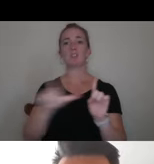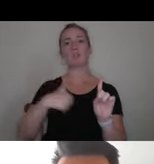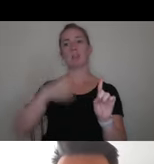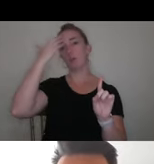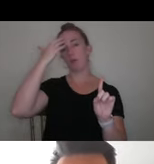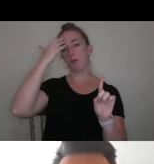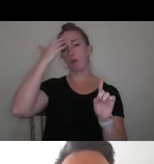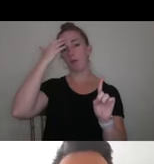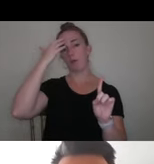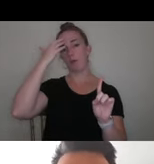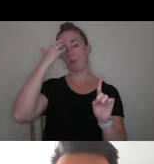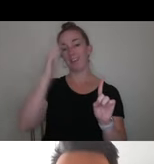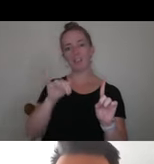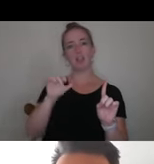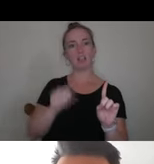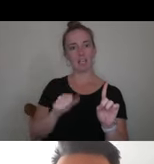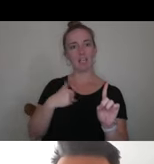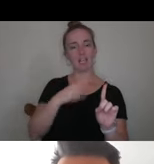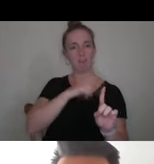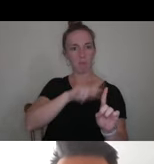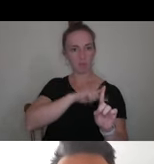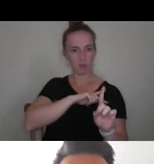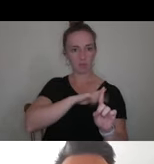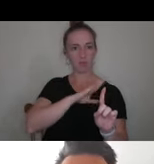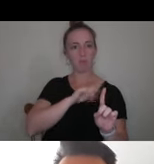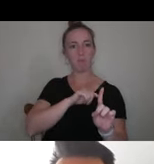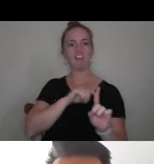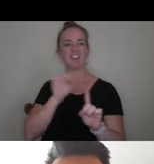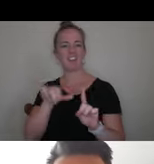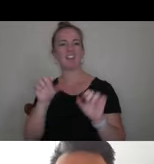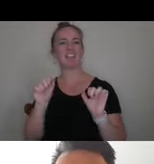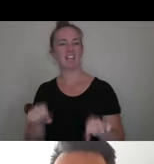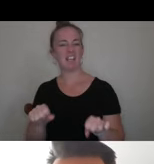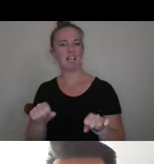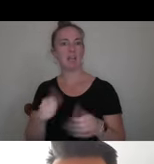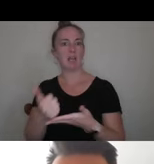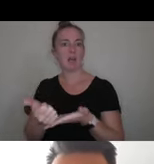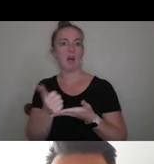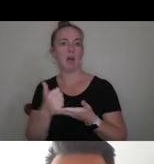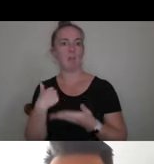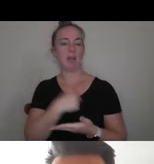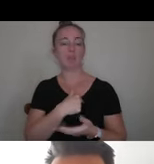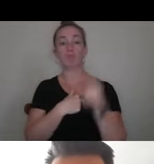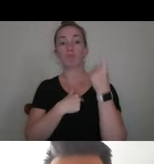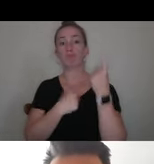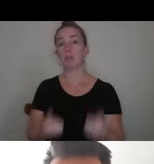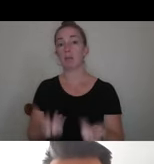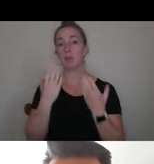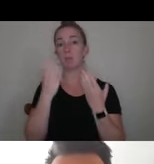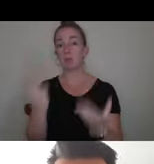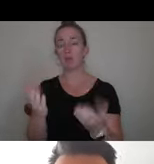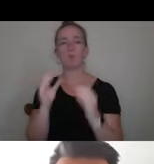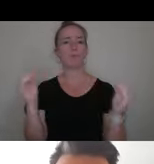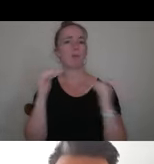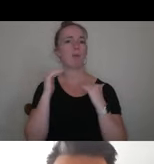personal as these can be, they're more helpful to us that way. We don't have a limit on the number of recommendations you send